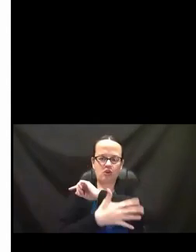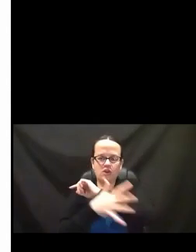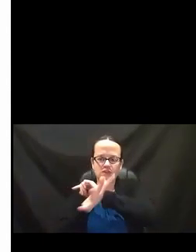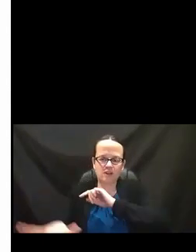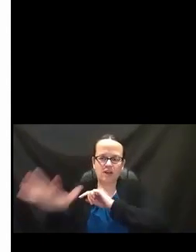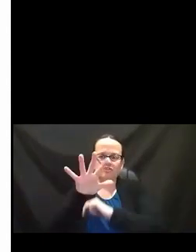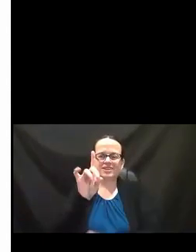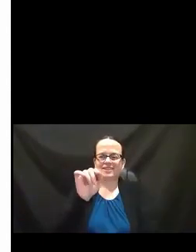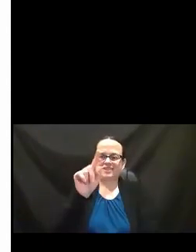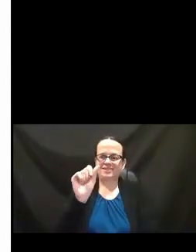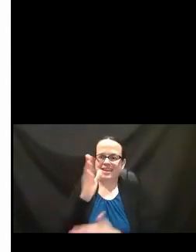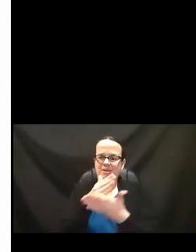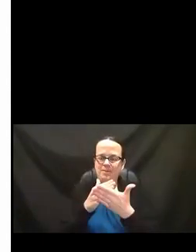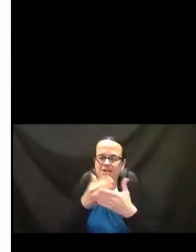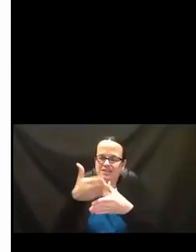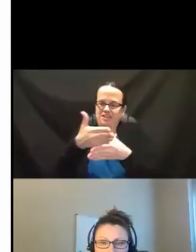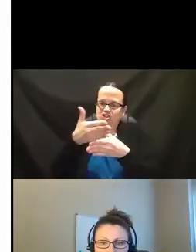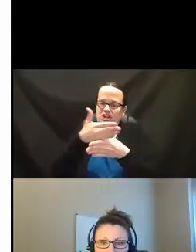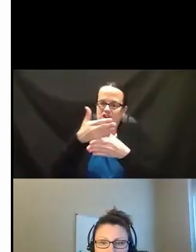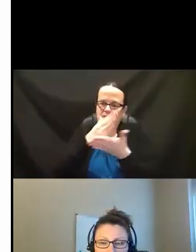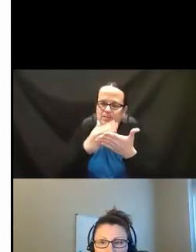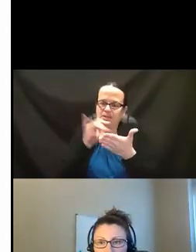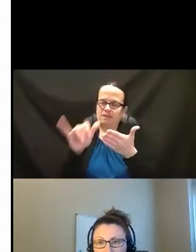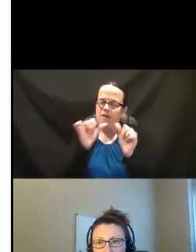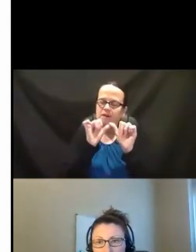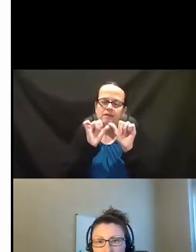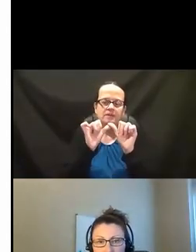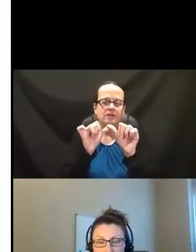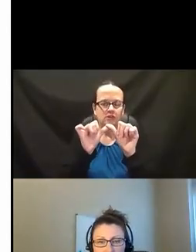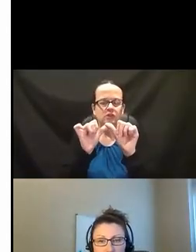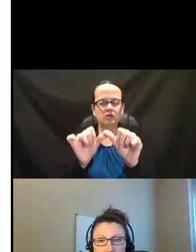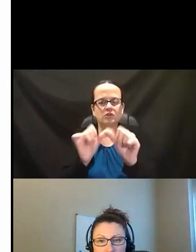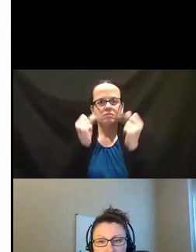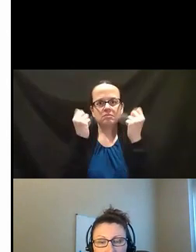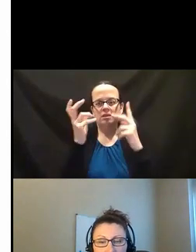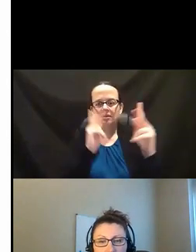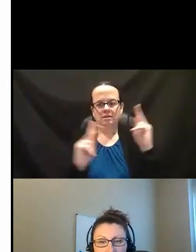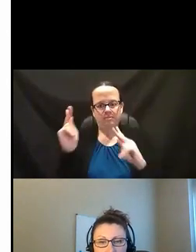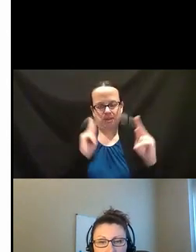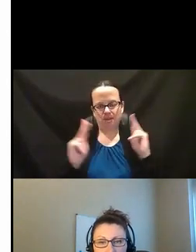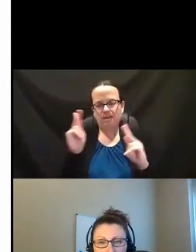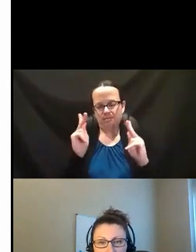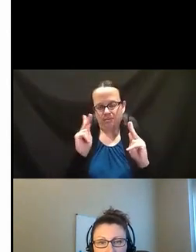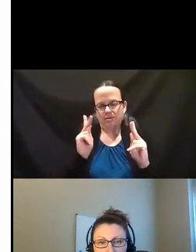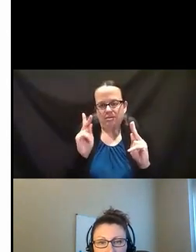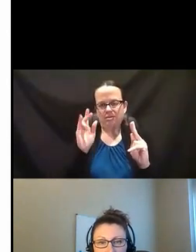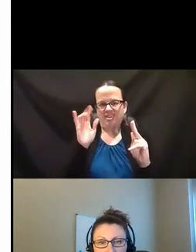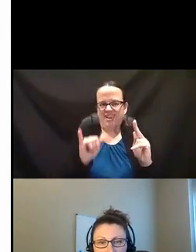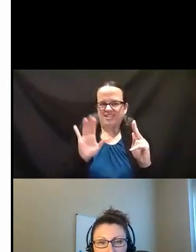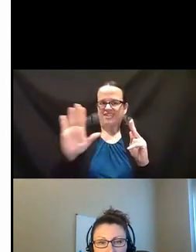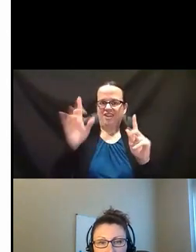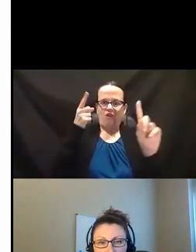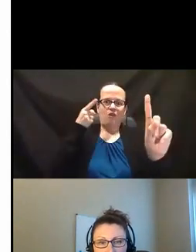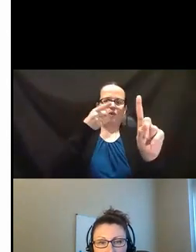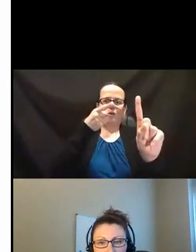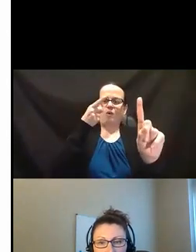piece is the sharing piece does continue to be something that a number of folks have as a goal that they want